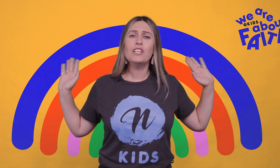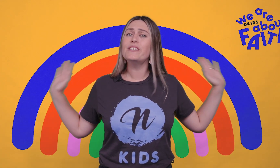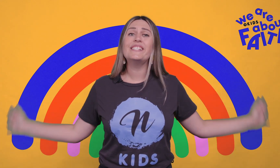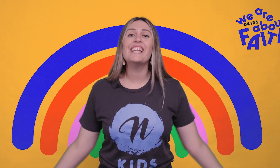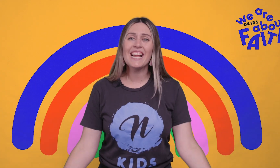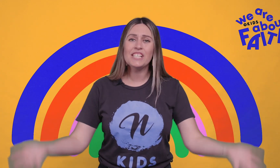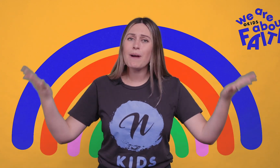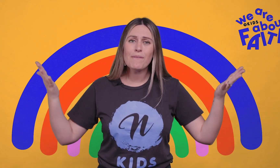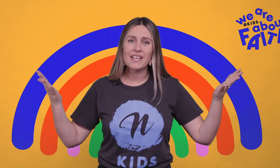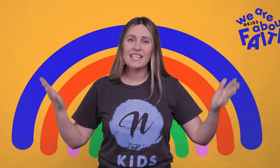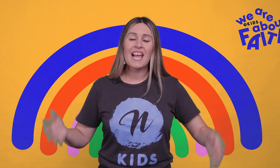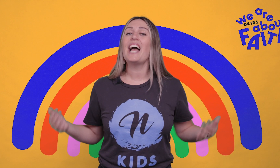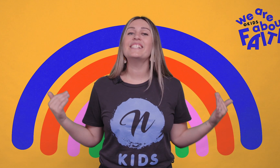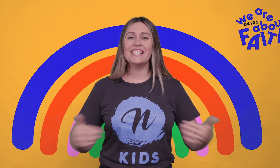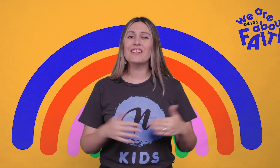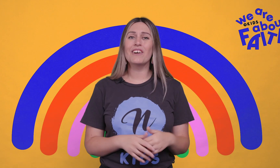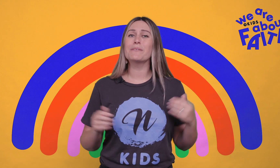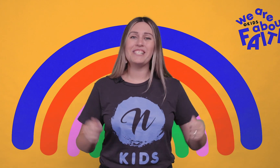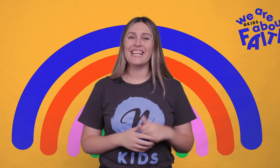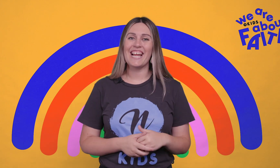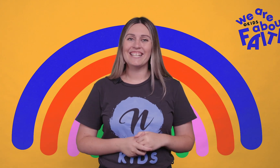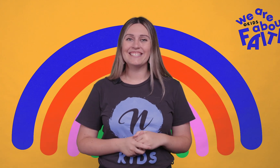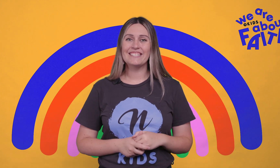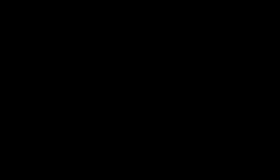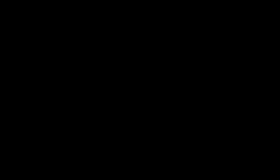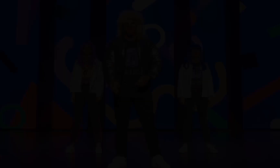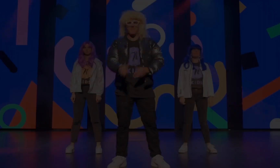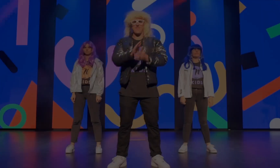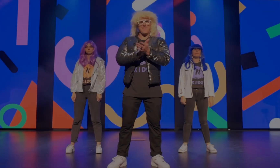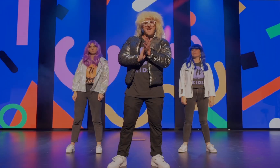Why don't you stand to our feet and sing along as we check it out?